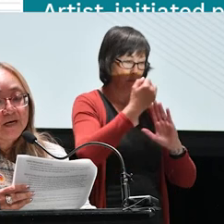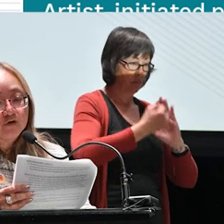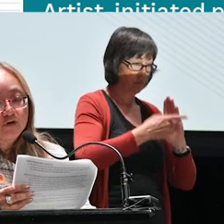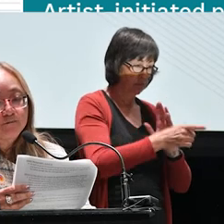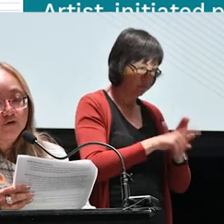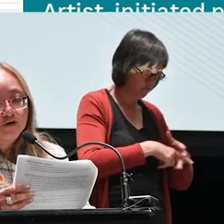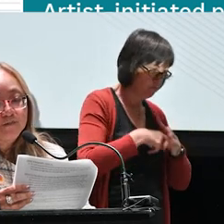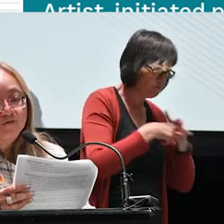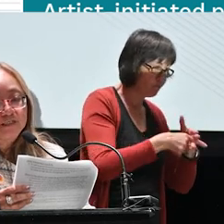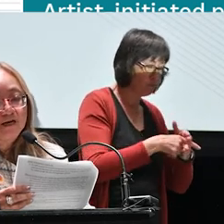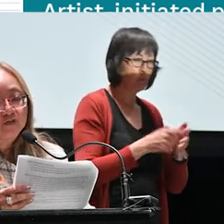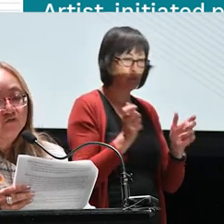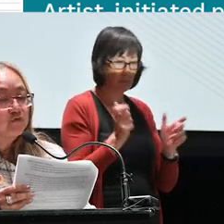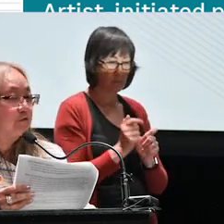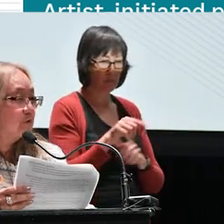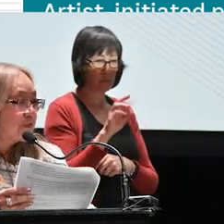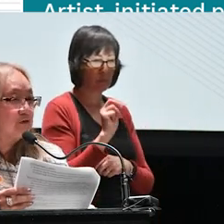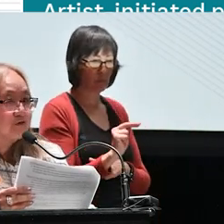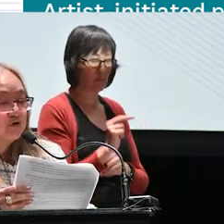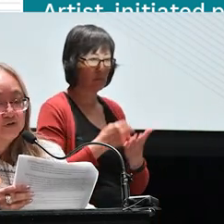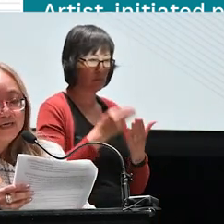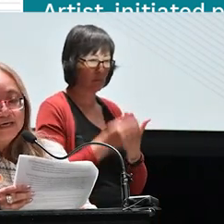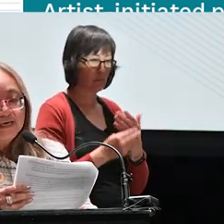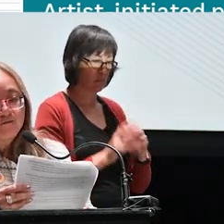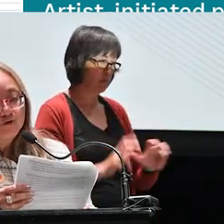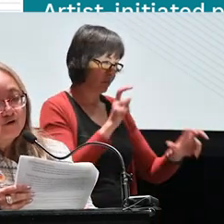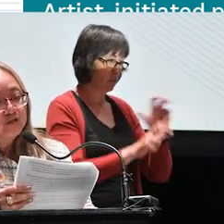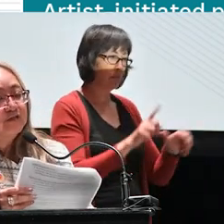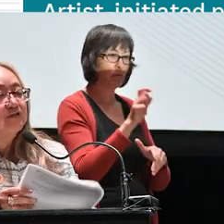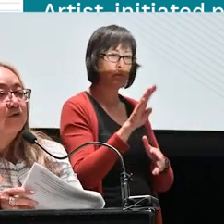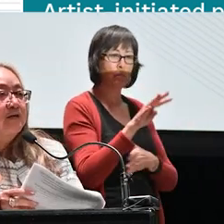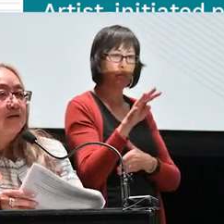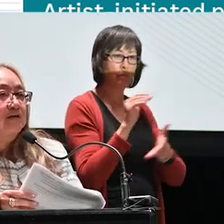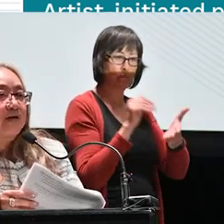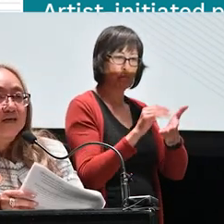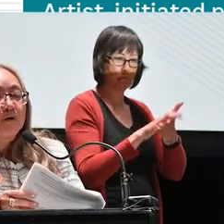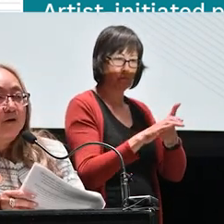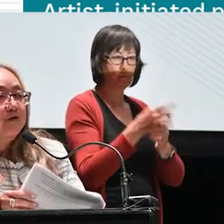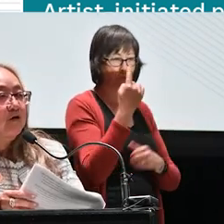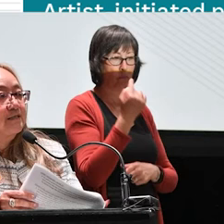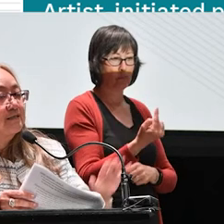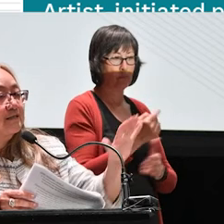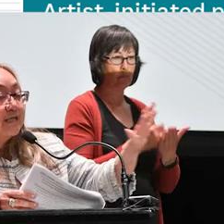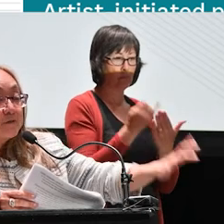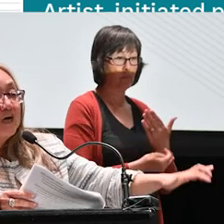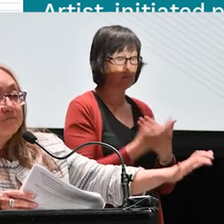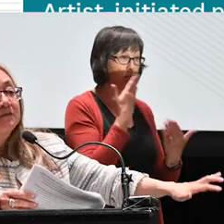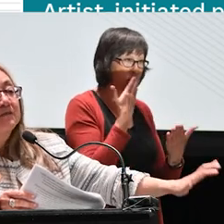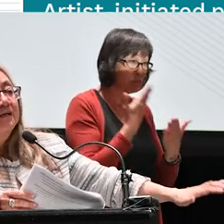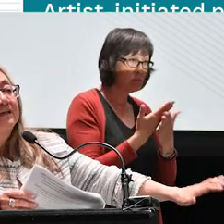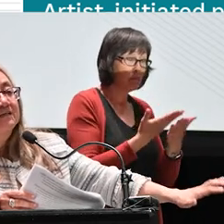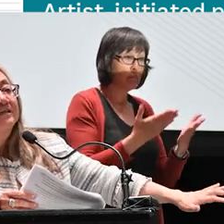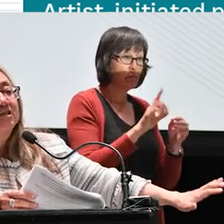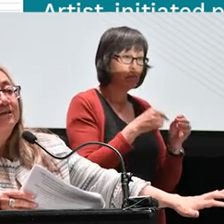art micro-grant program invested $144,000 in four projects. So the great thing about public art is sometimes